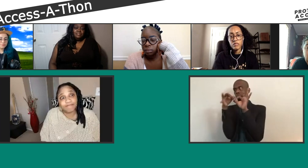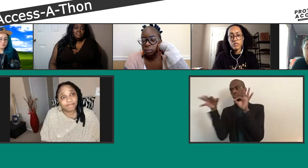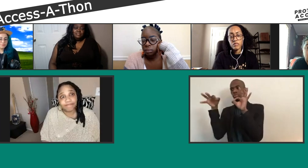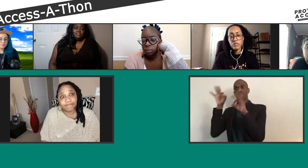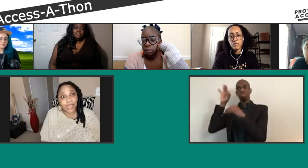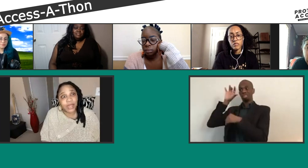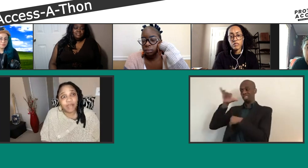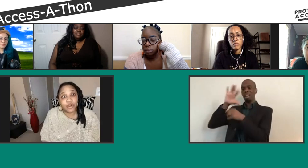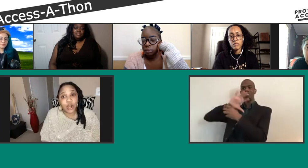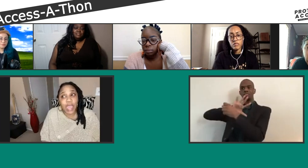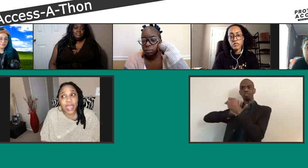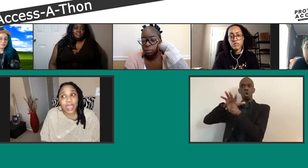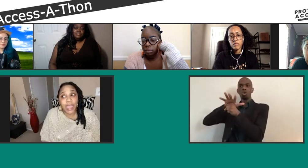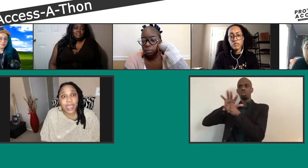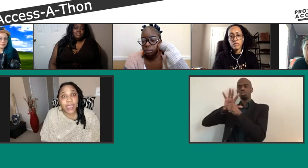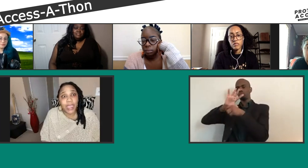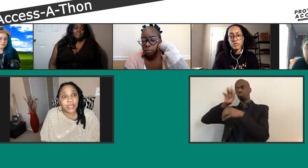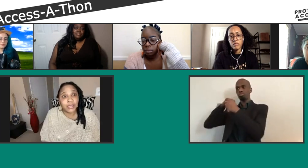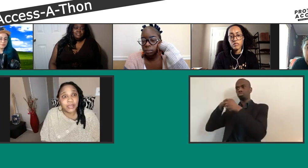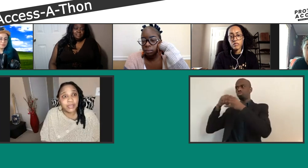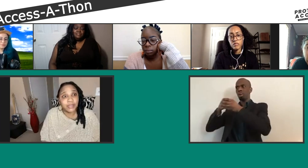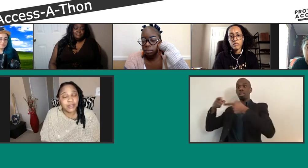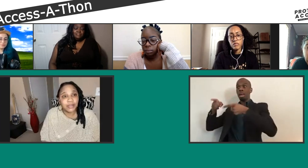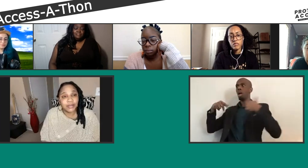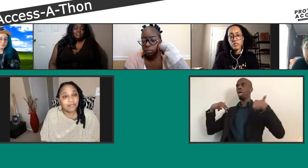a never ending.